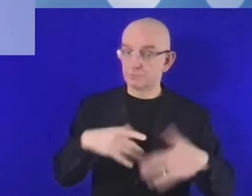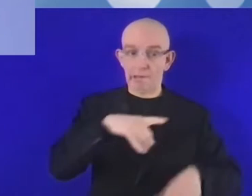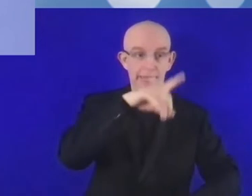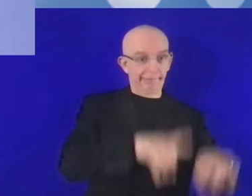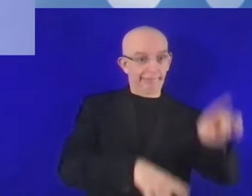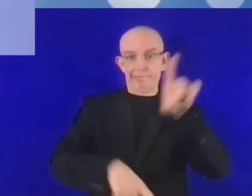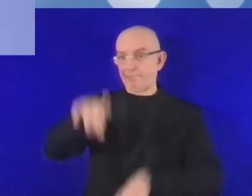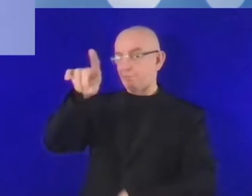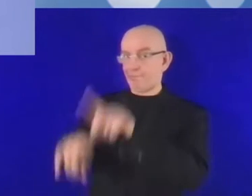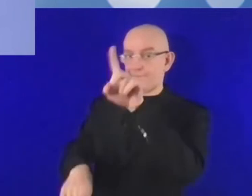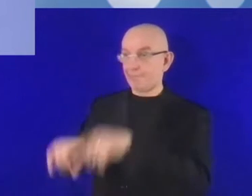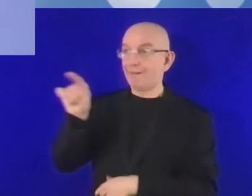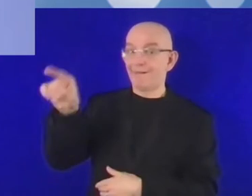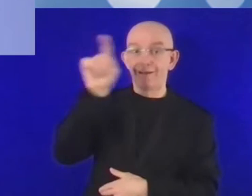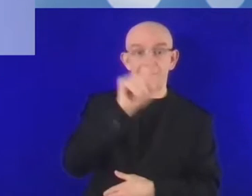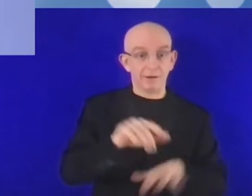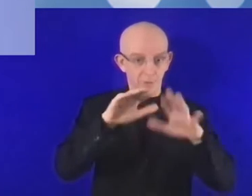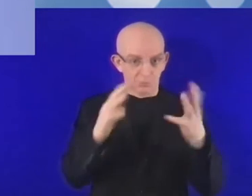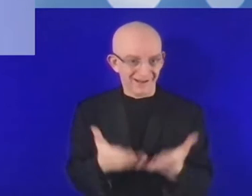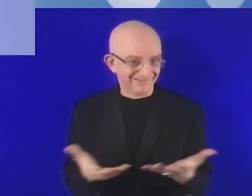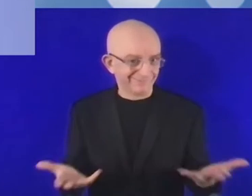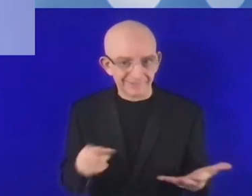in digital intensity.